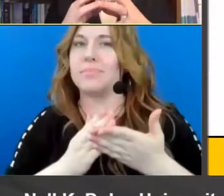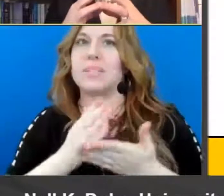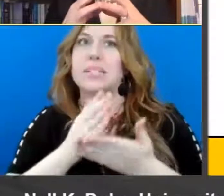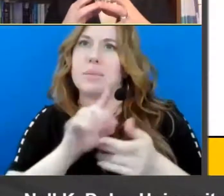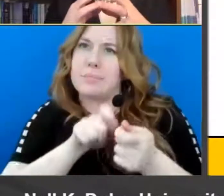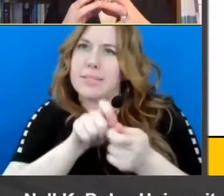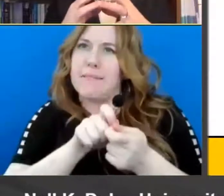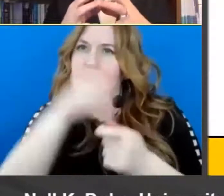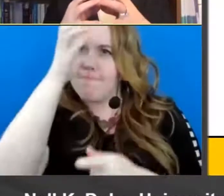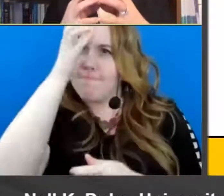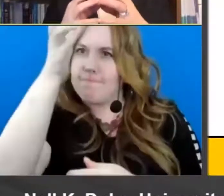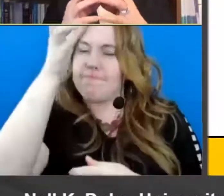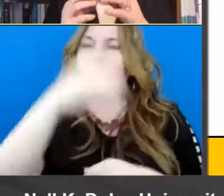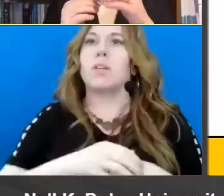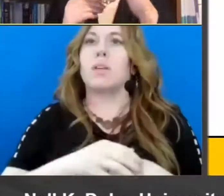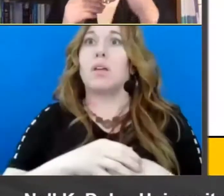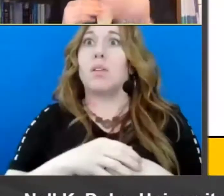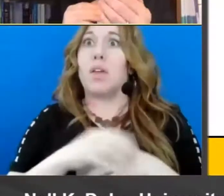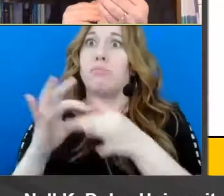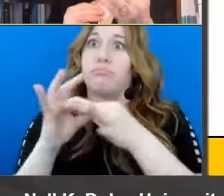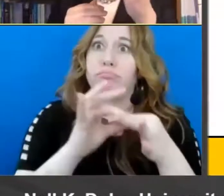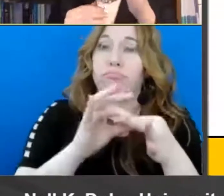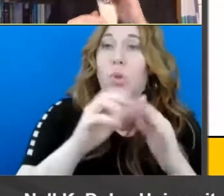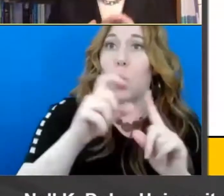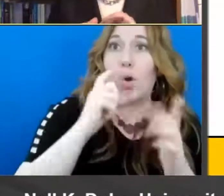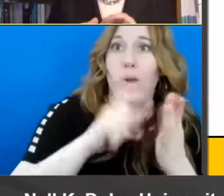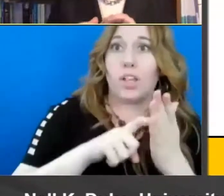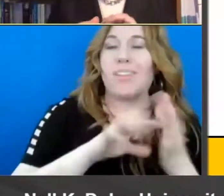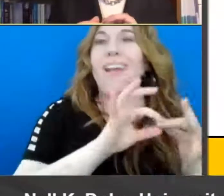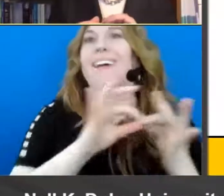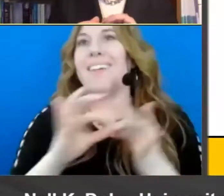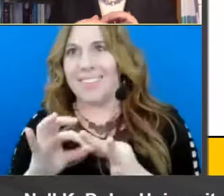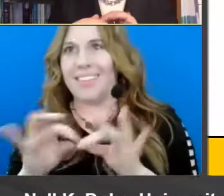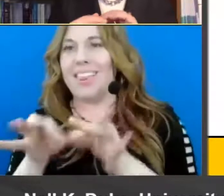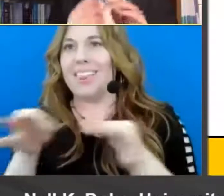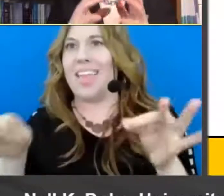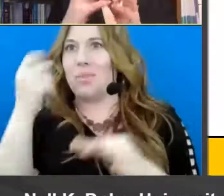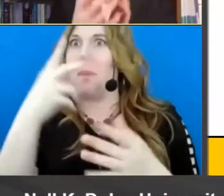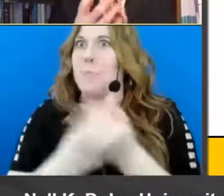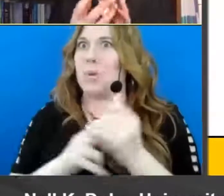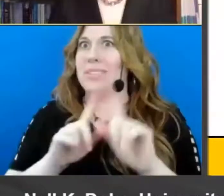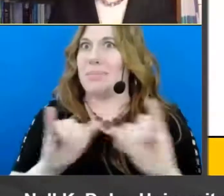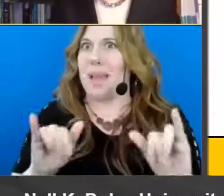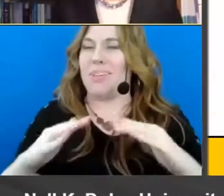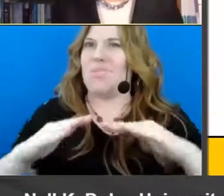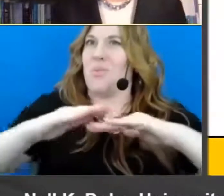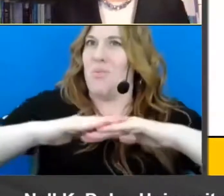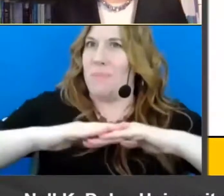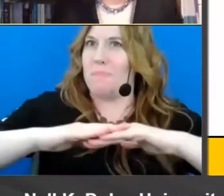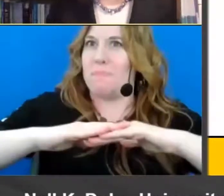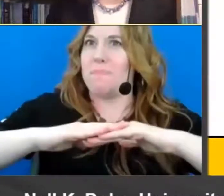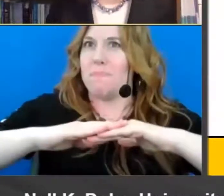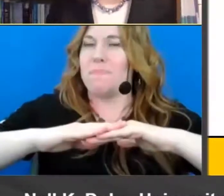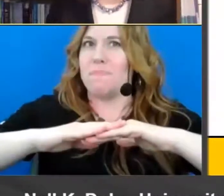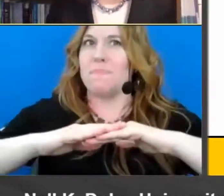that are both associated with word recognition and associated with language comprehension they sort of bridge those two constructs